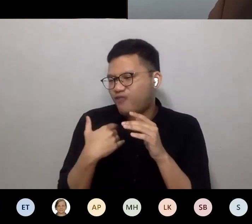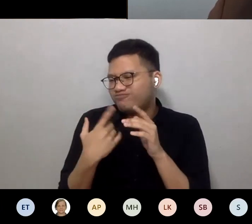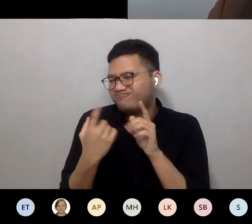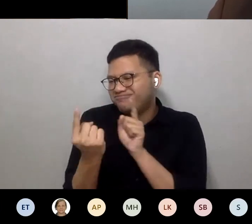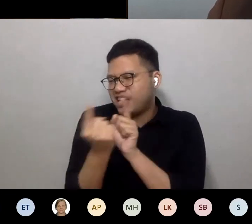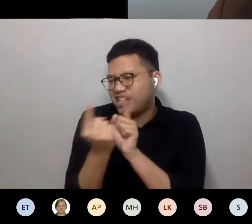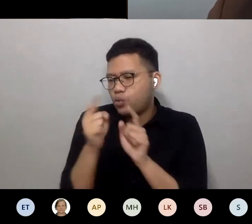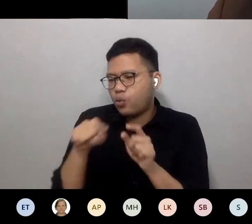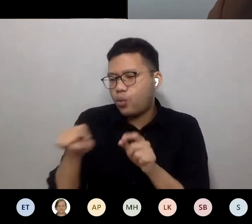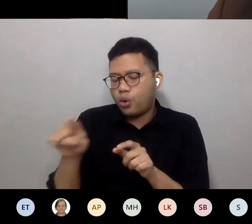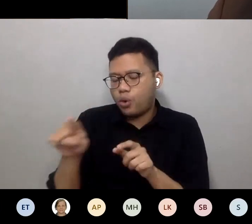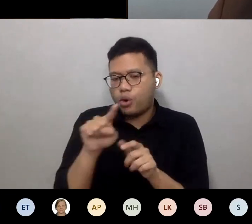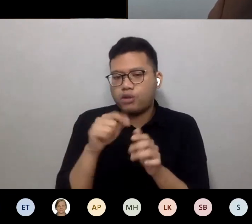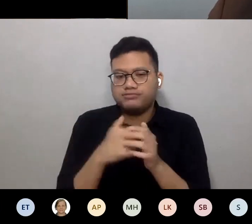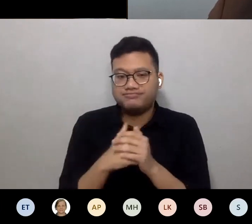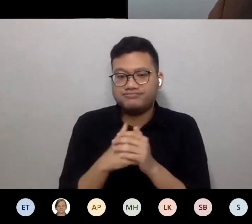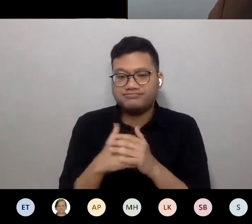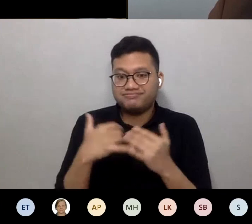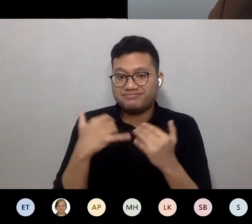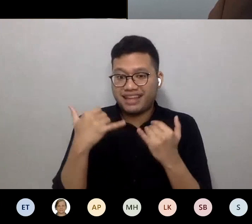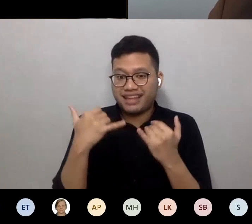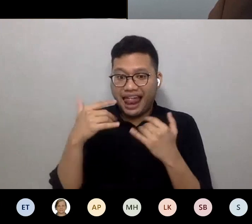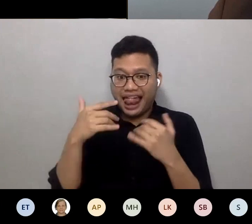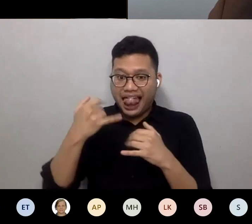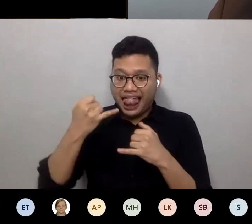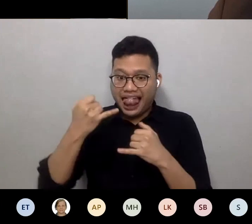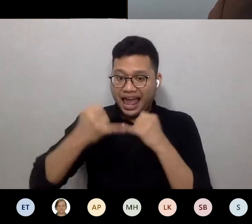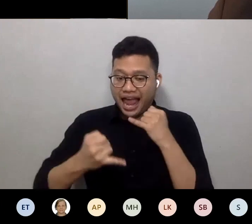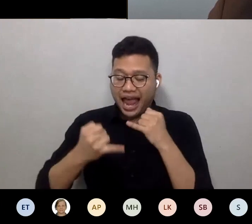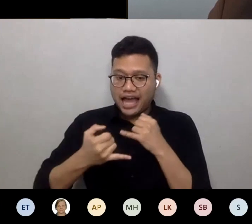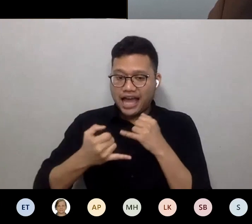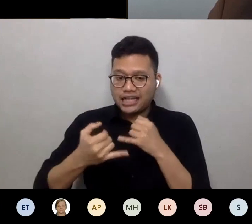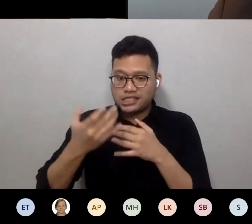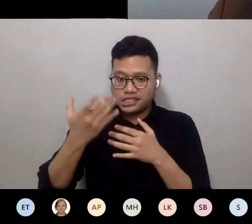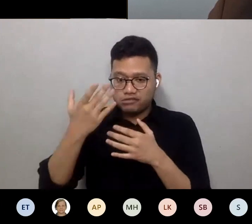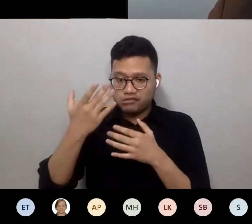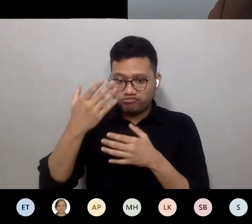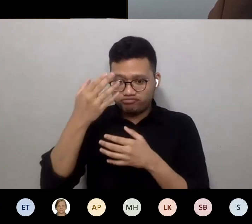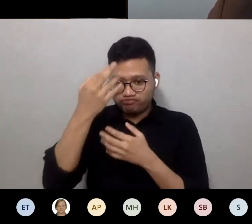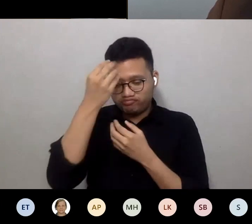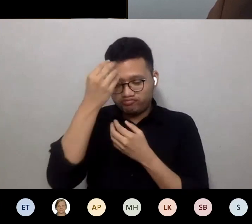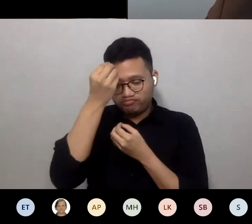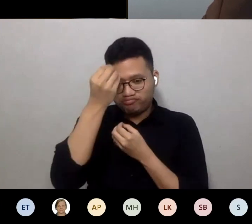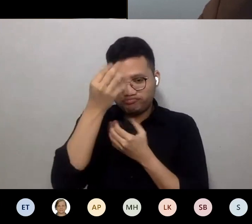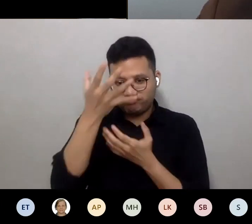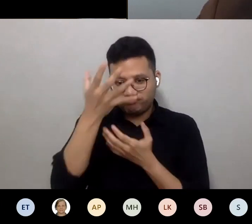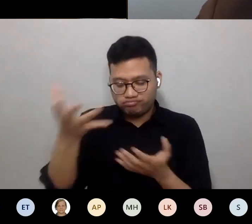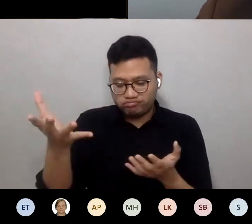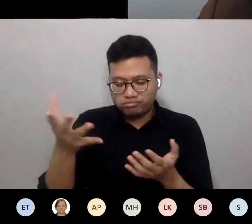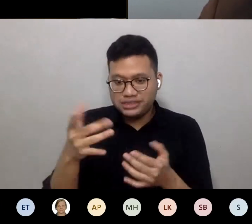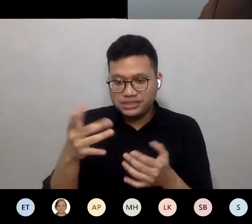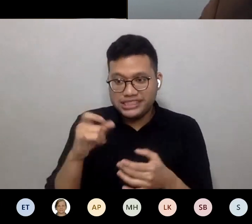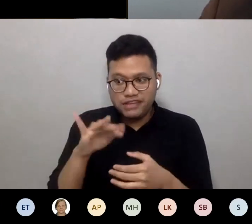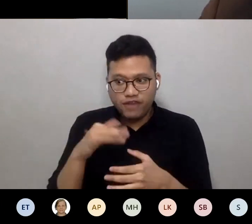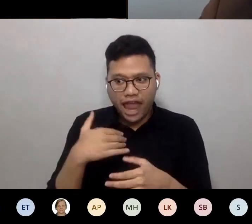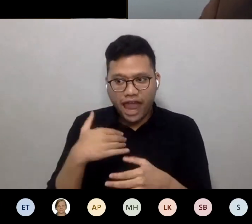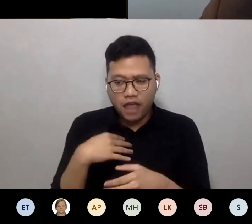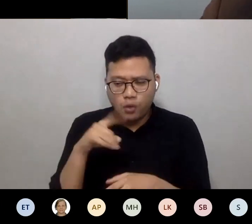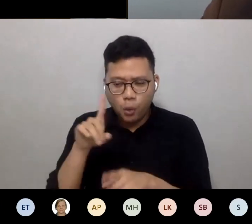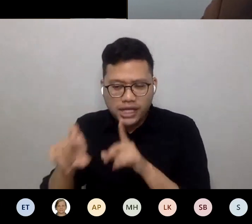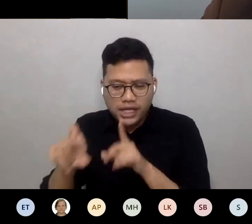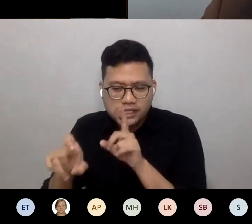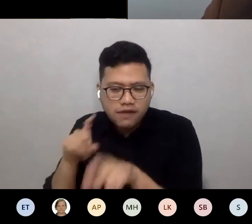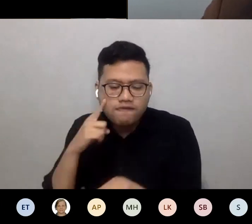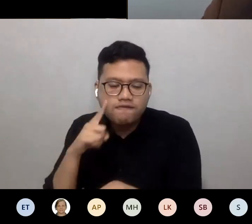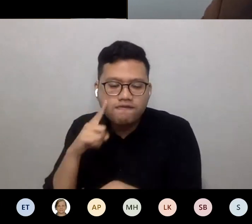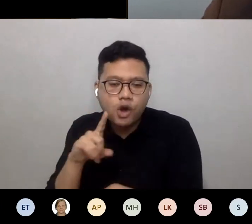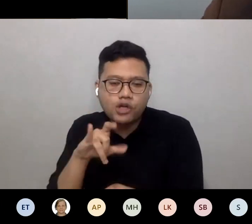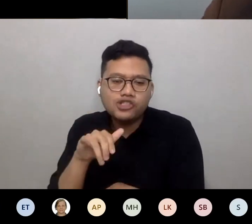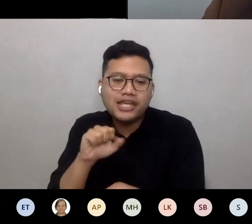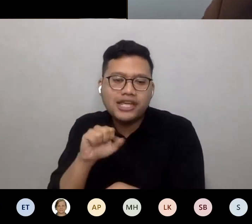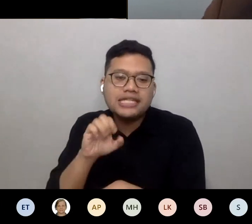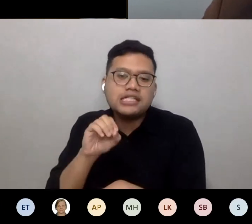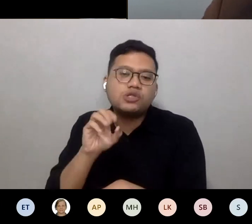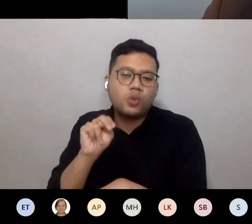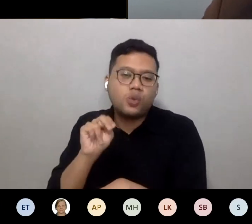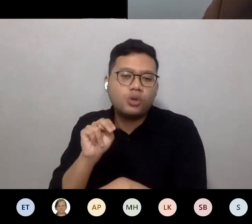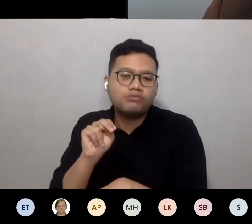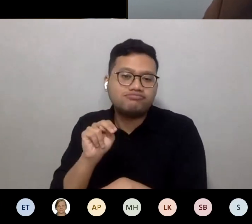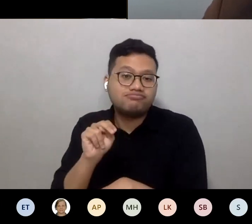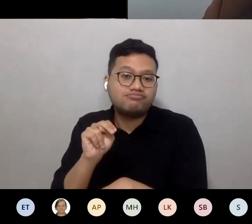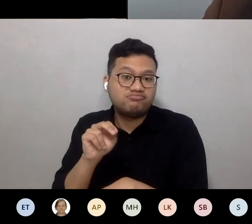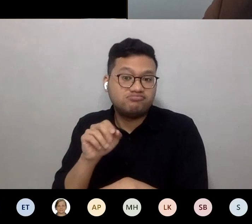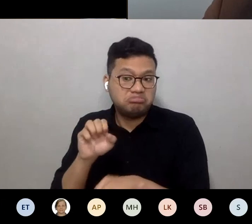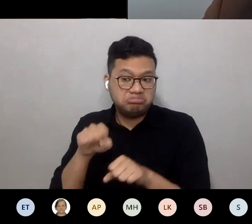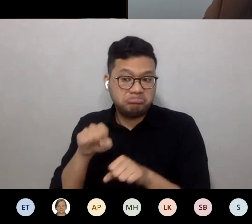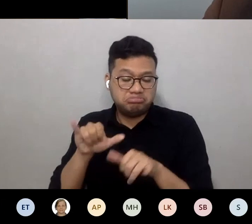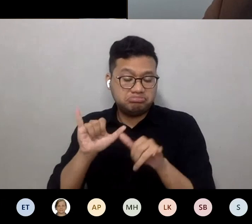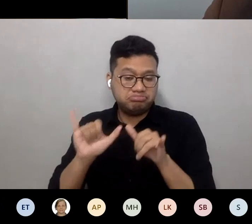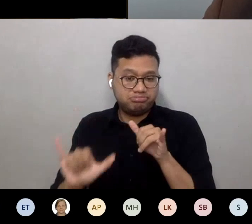And just a final reminder that if you still have any urgent questions that you'd like to ask Professor Pomeroy, then please do feel free to remain